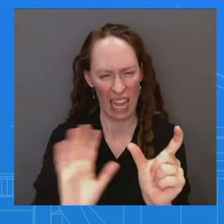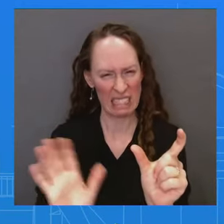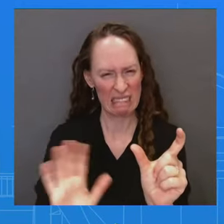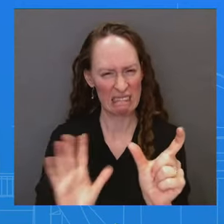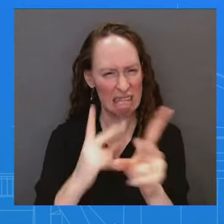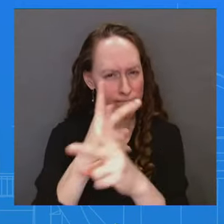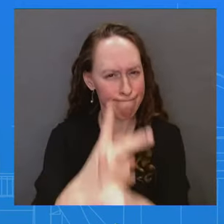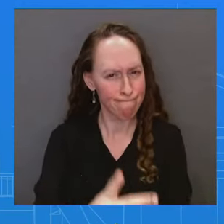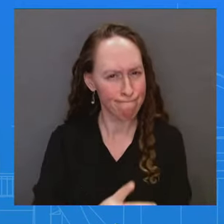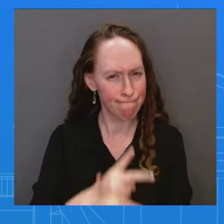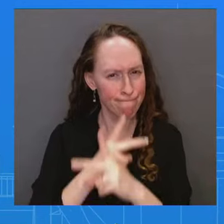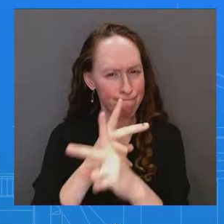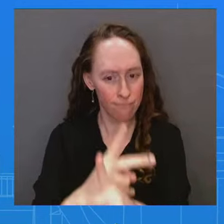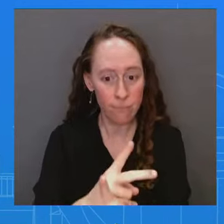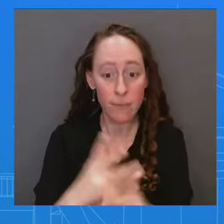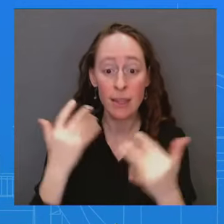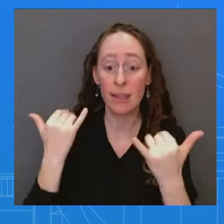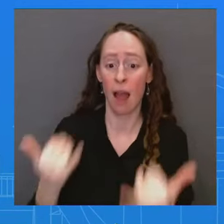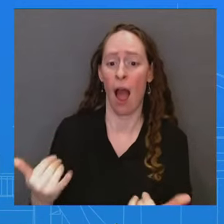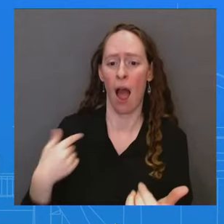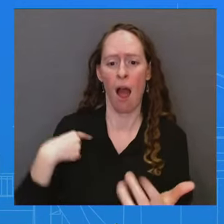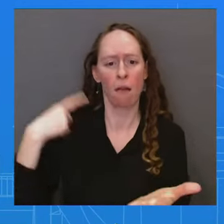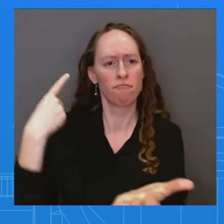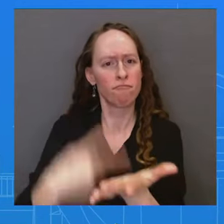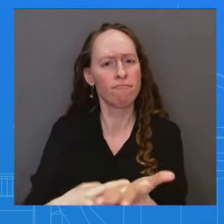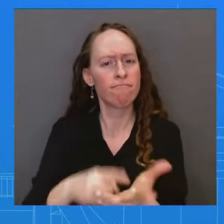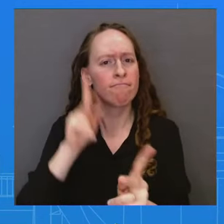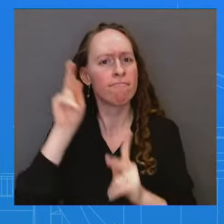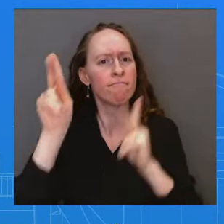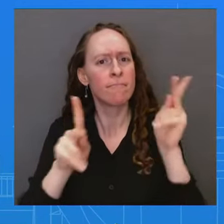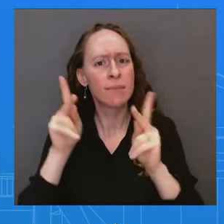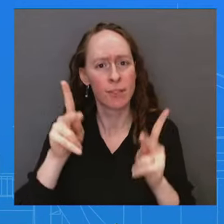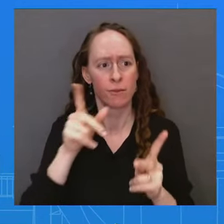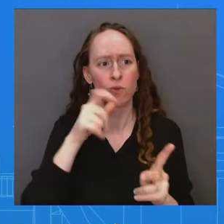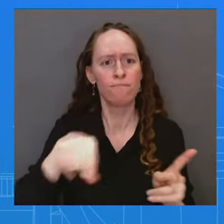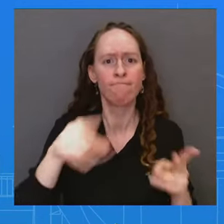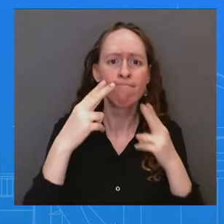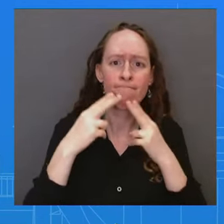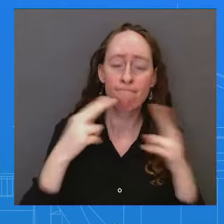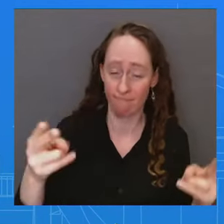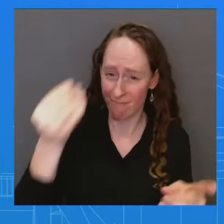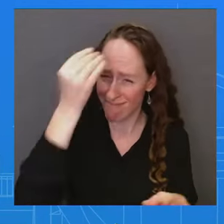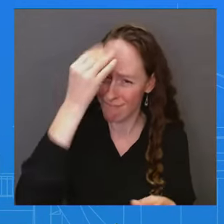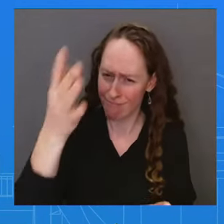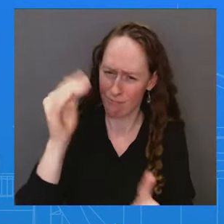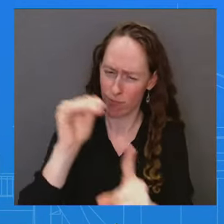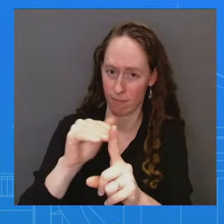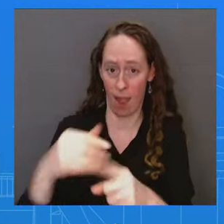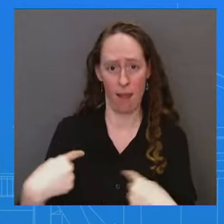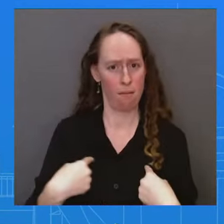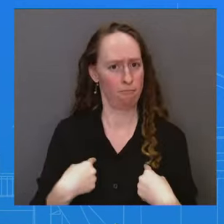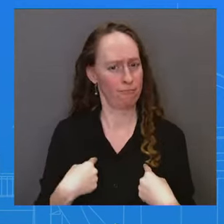international lawyer. I'm not going to pretend to be. But we have, since the beginning, talked to our Israeli counterparts about the special burdens that modern